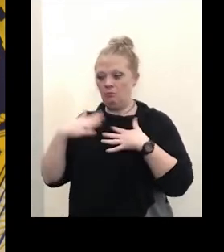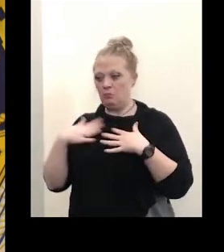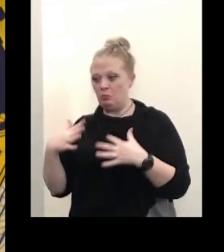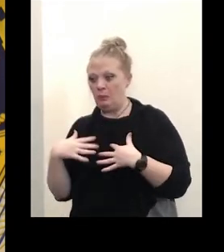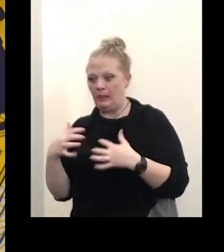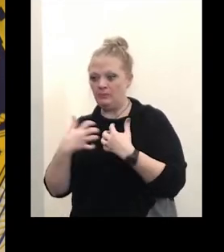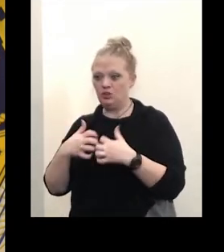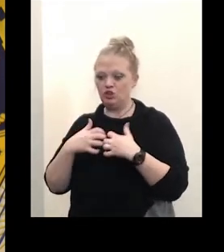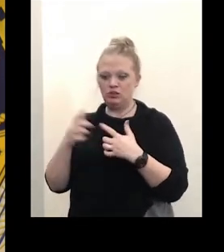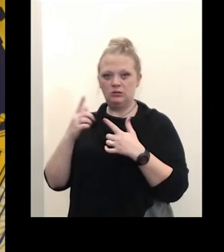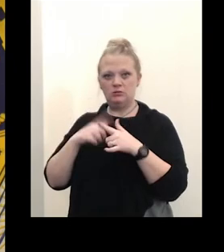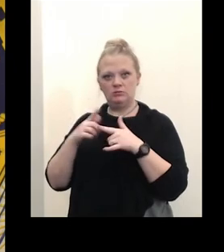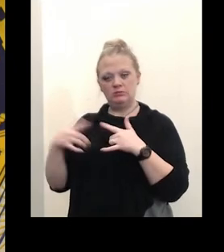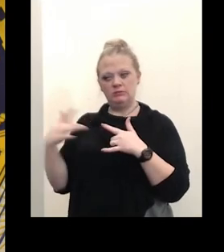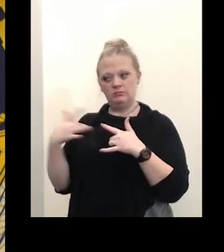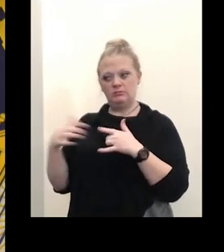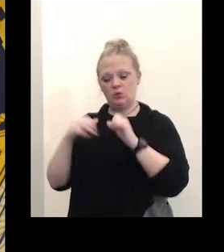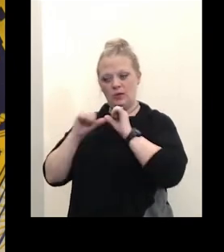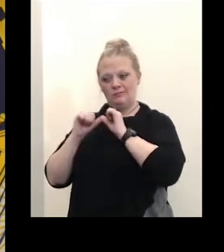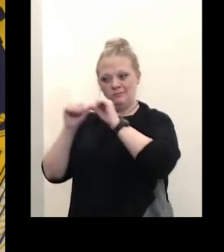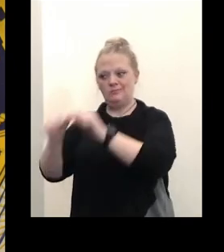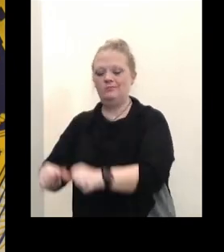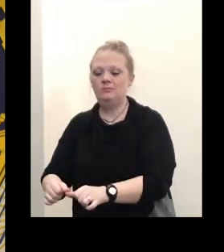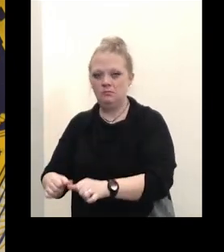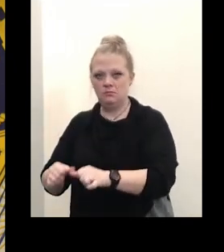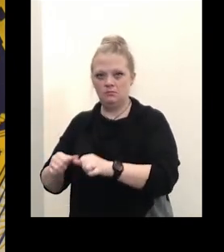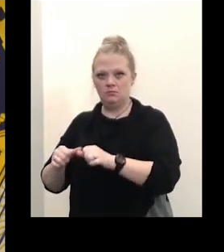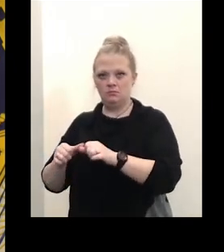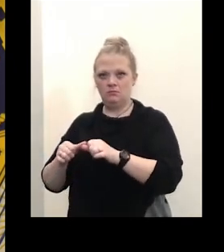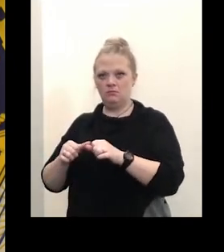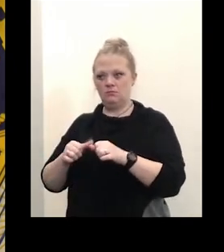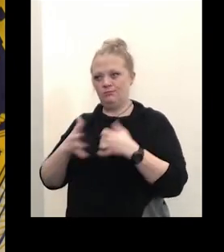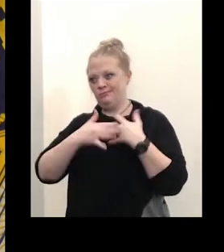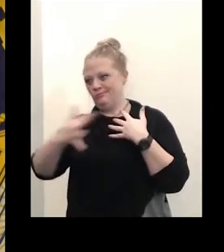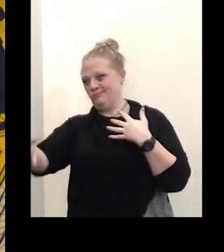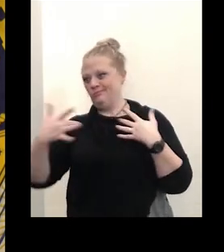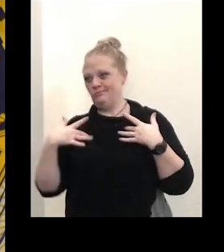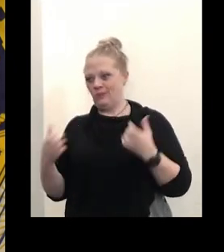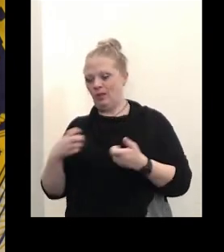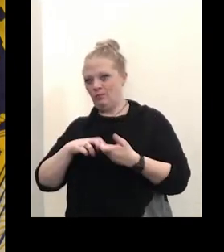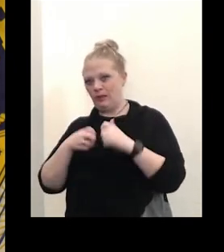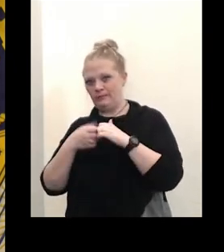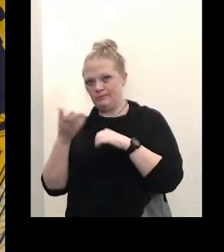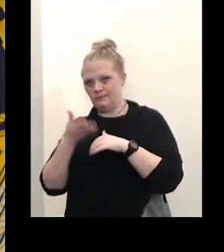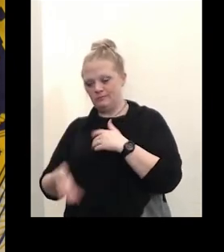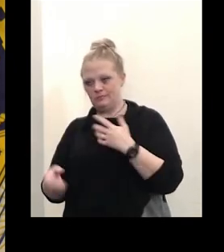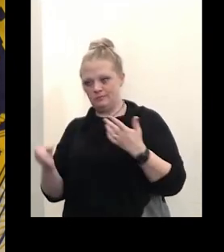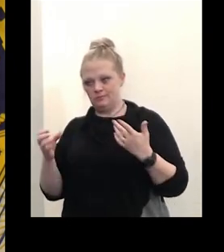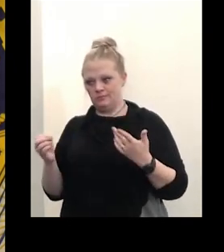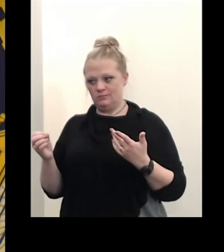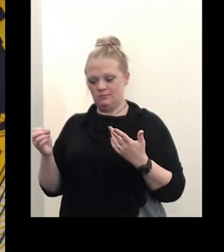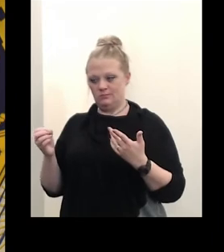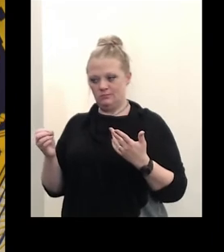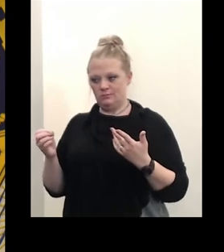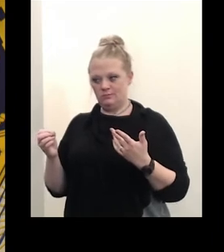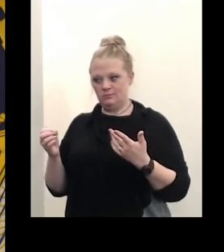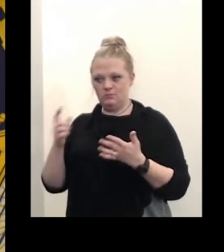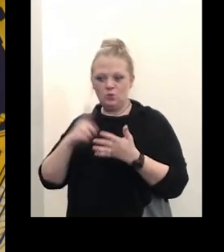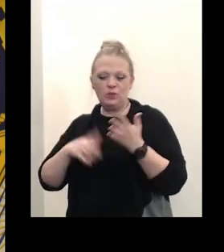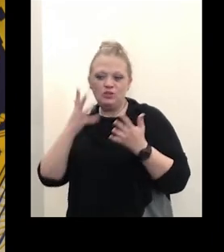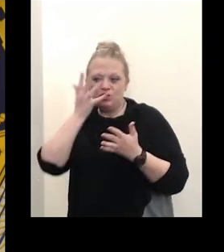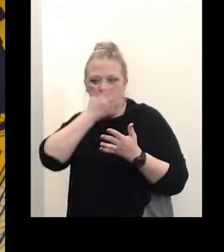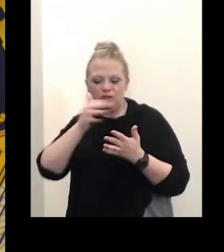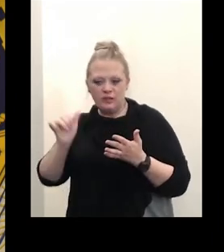longer term um health issues or health conditions after that so i'm wondering about what things are looking like as